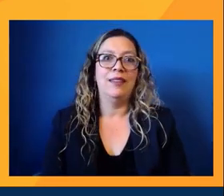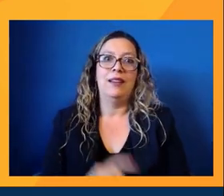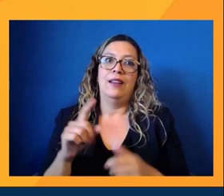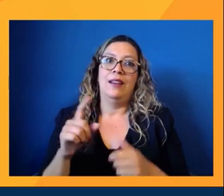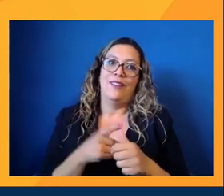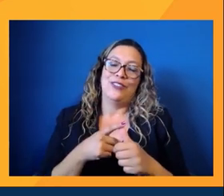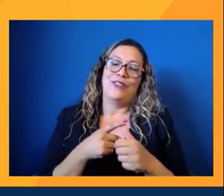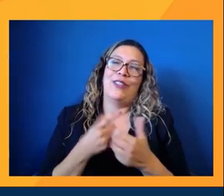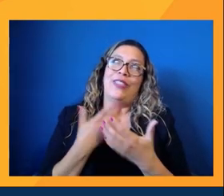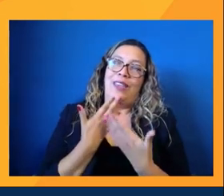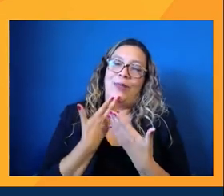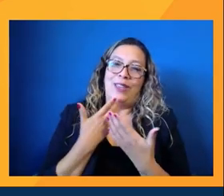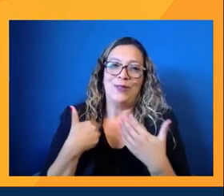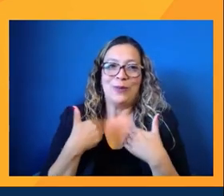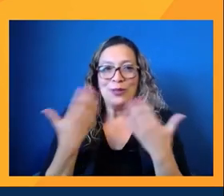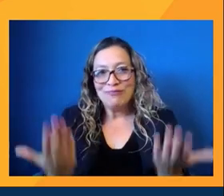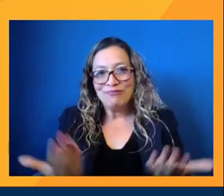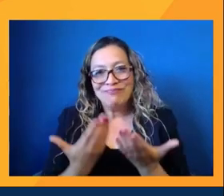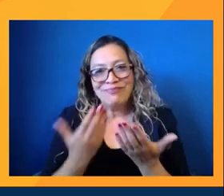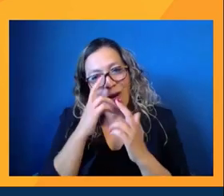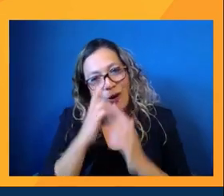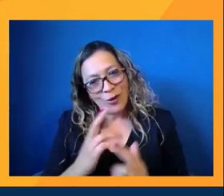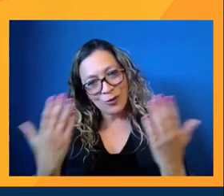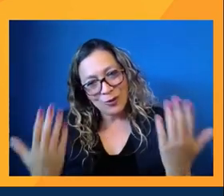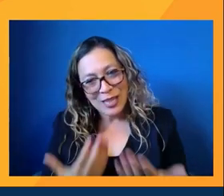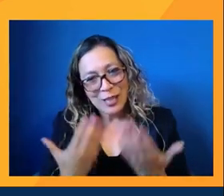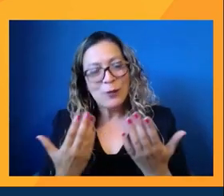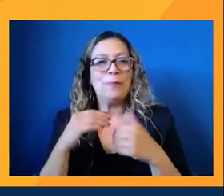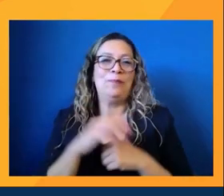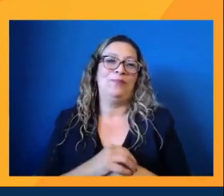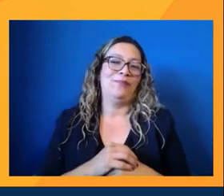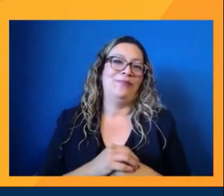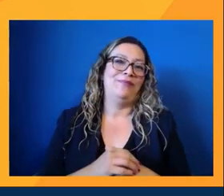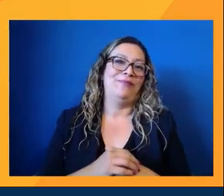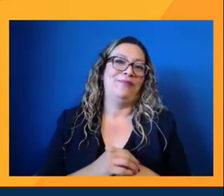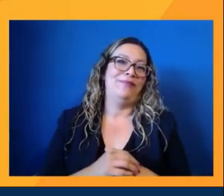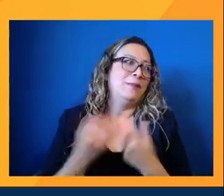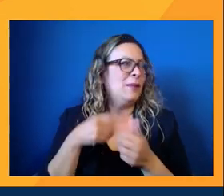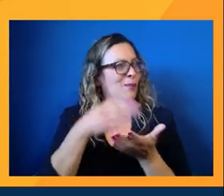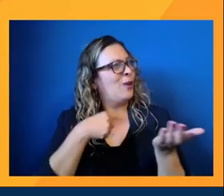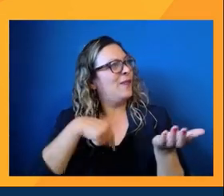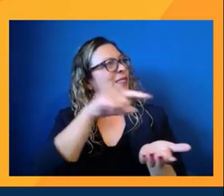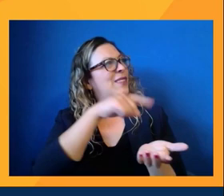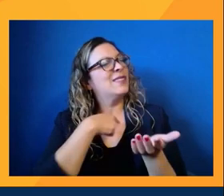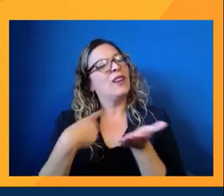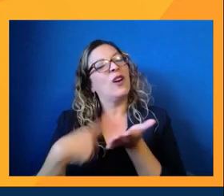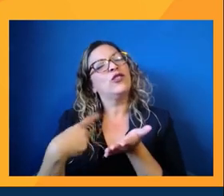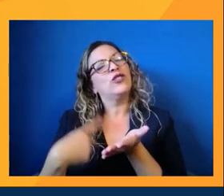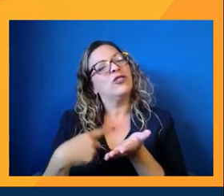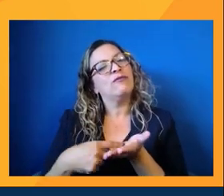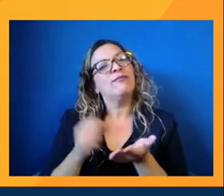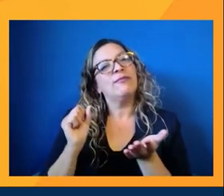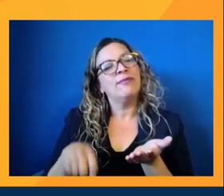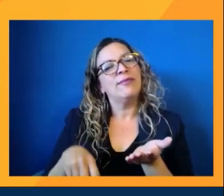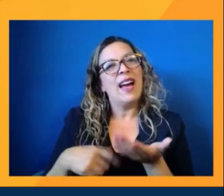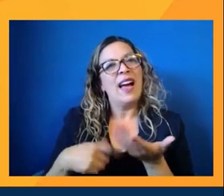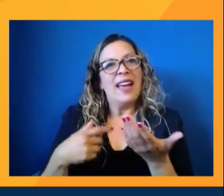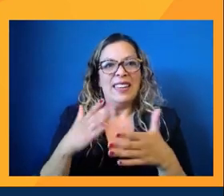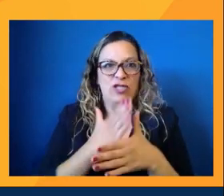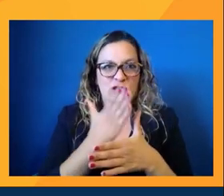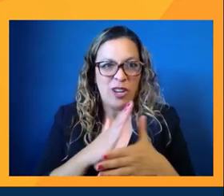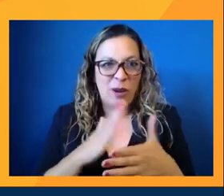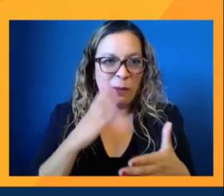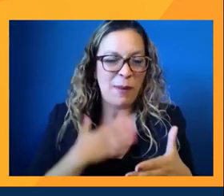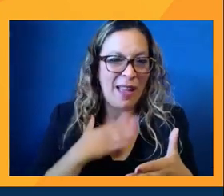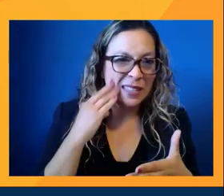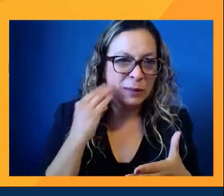for having me. Now more than ever, you know, being part of this kind of conversations, I can just not share my experience, but